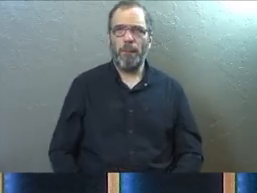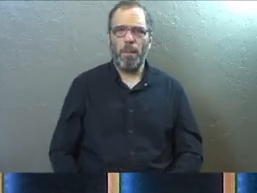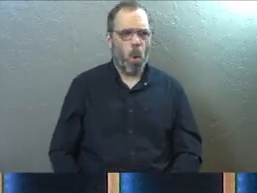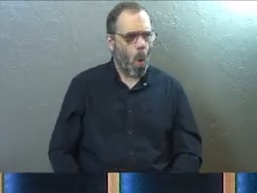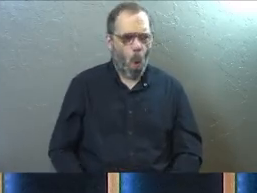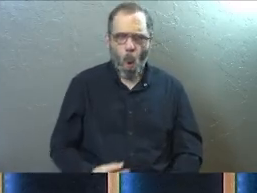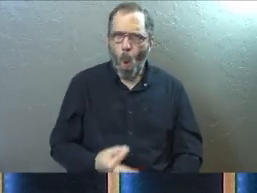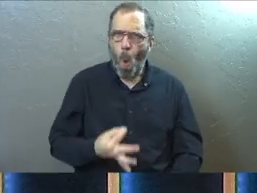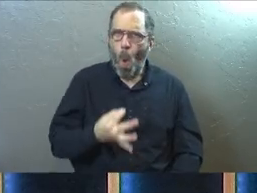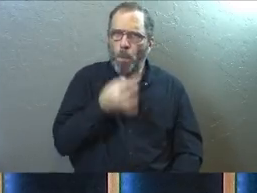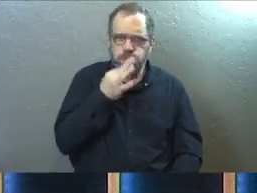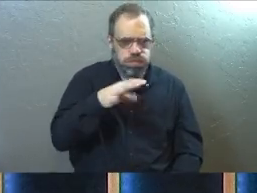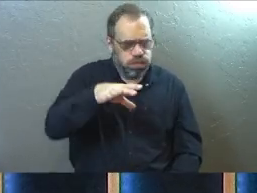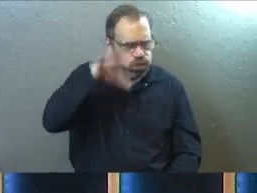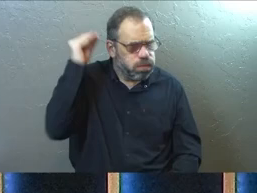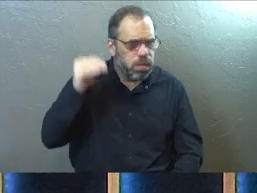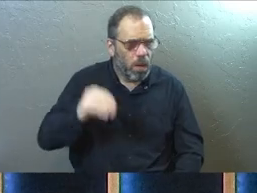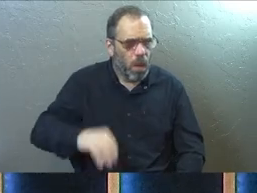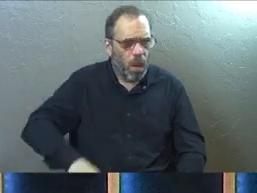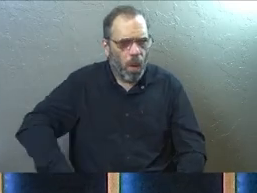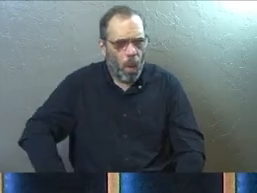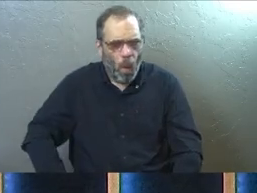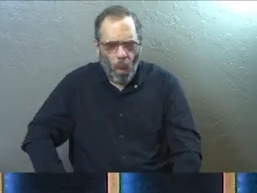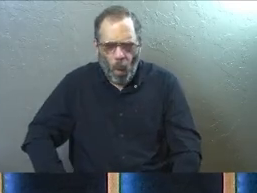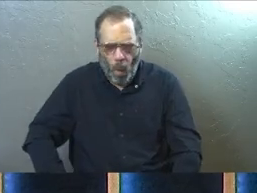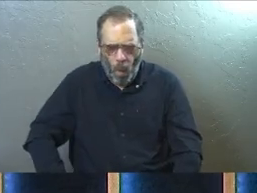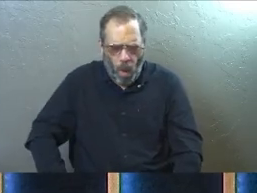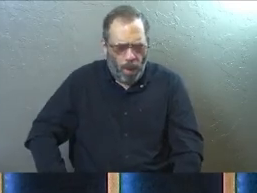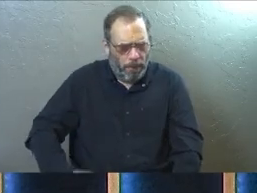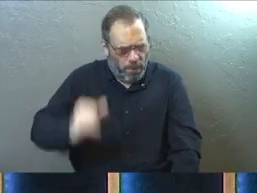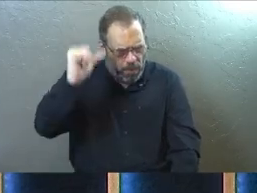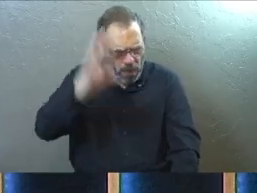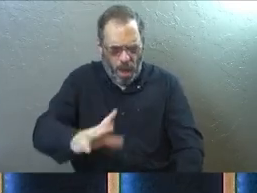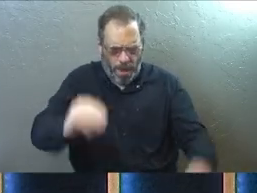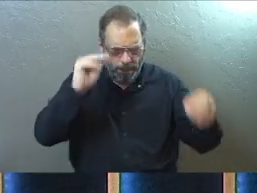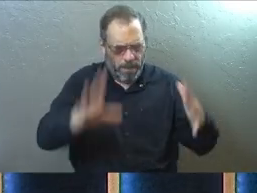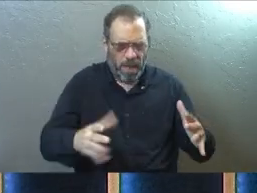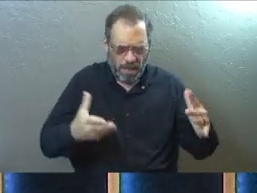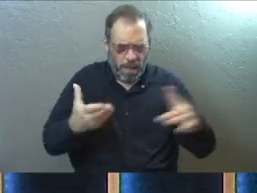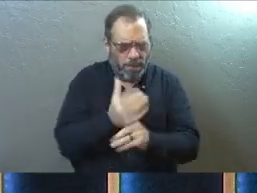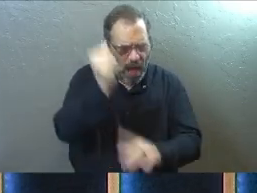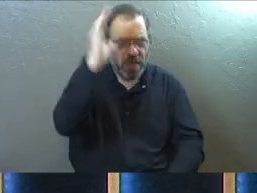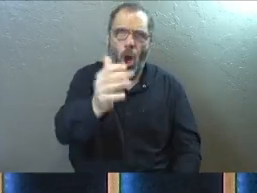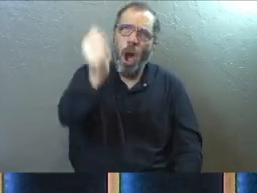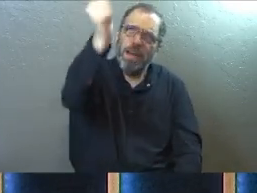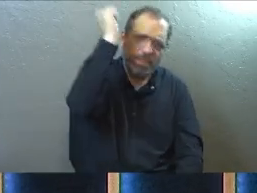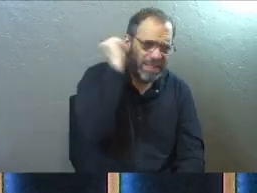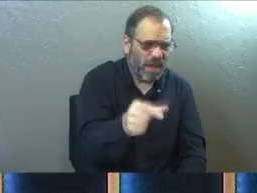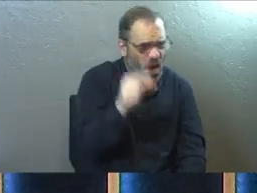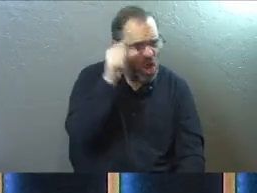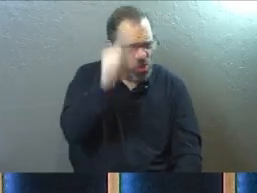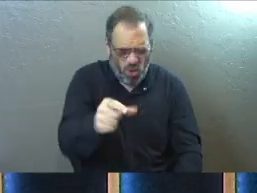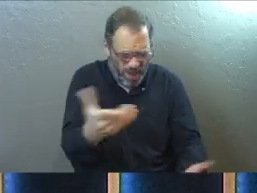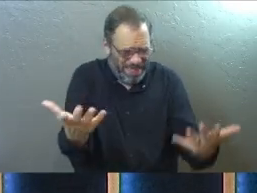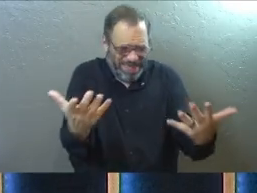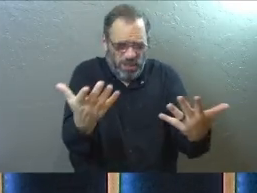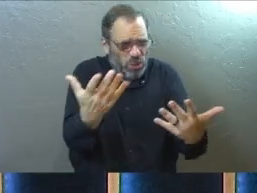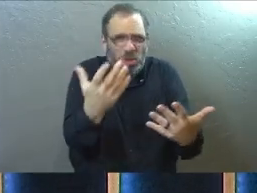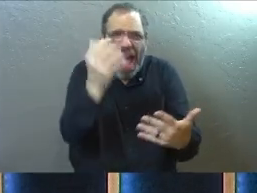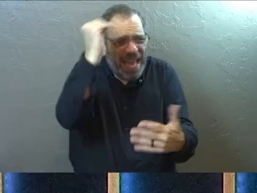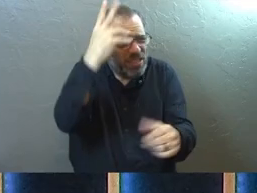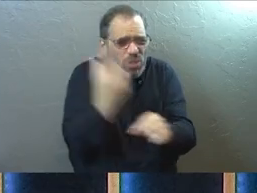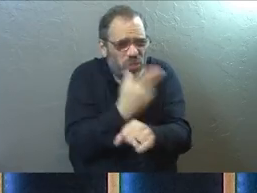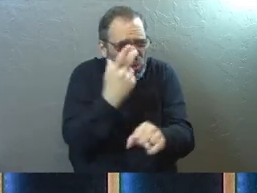How dare you, Moses? The supernatural miracle was done by God himself. You were merely his